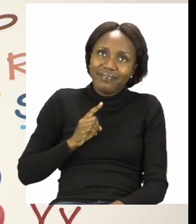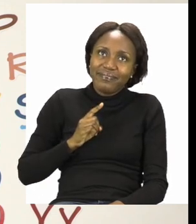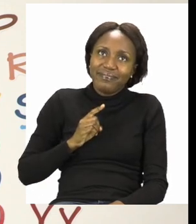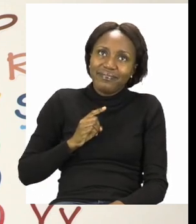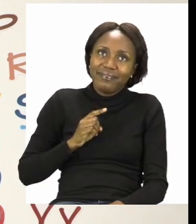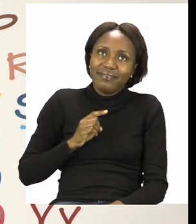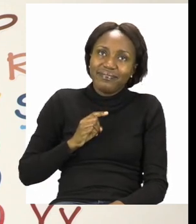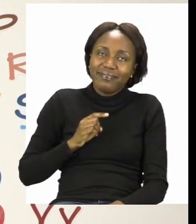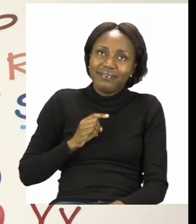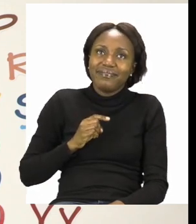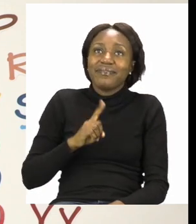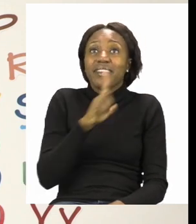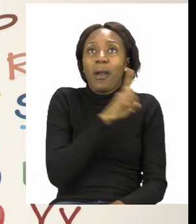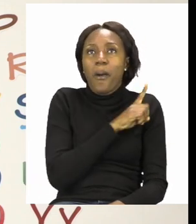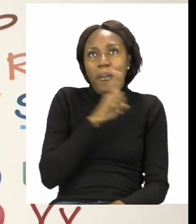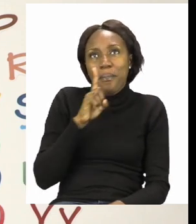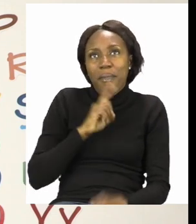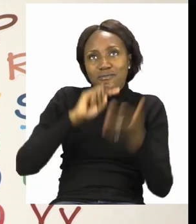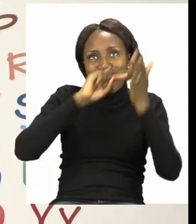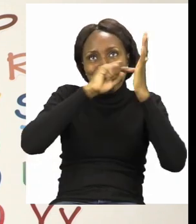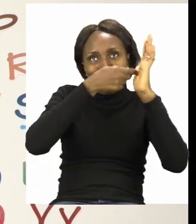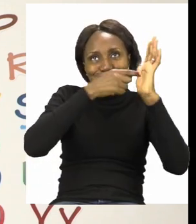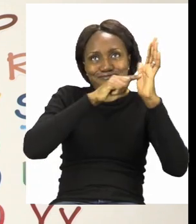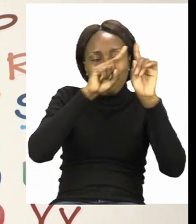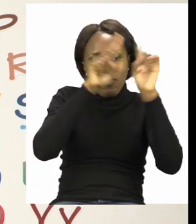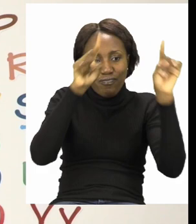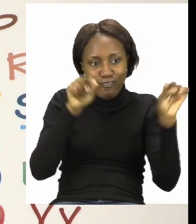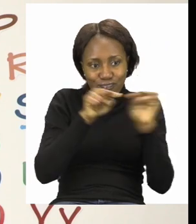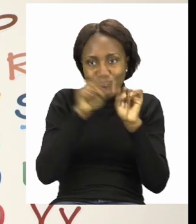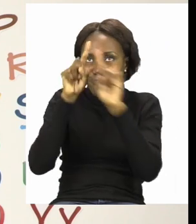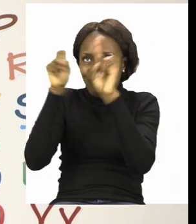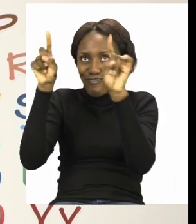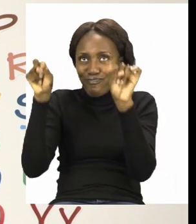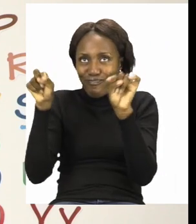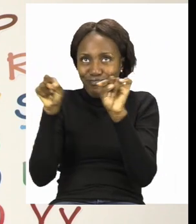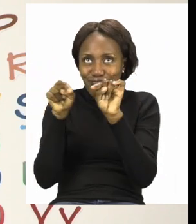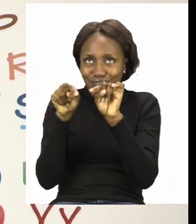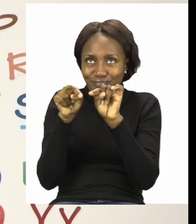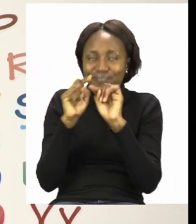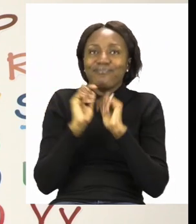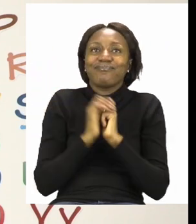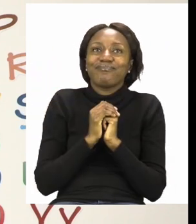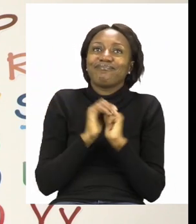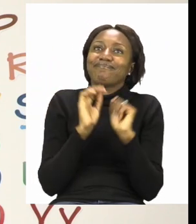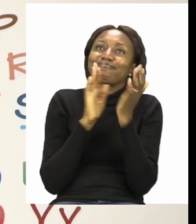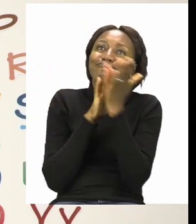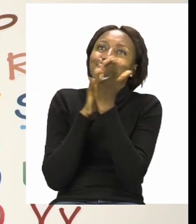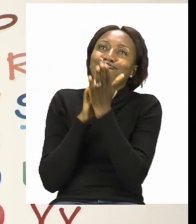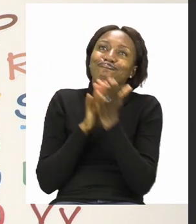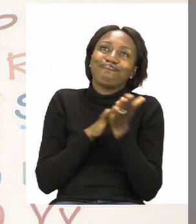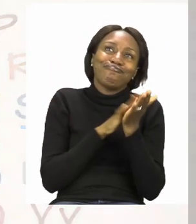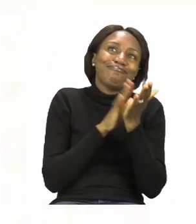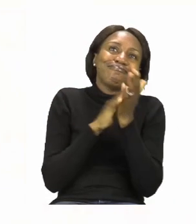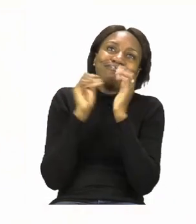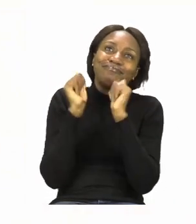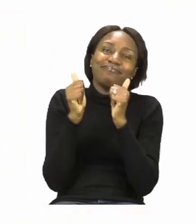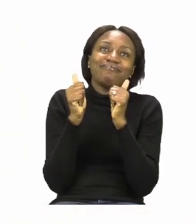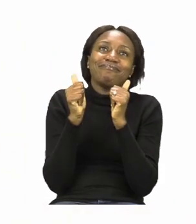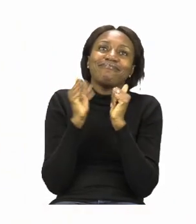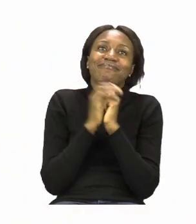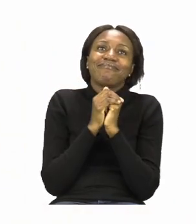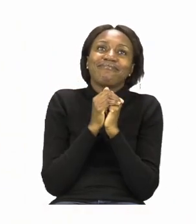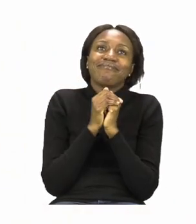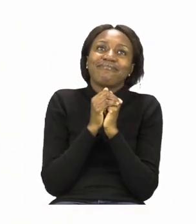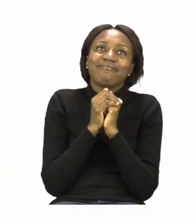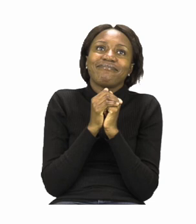So, there are 11 dots in our die. Well done. Now, let's go to the very last part of our